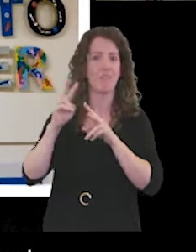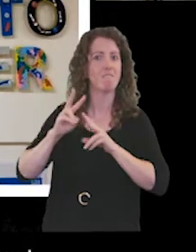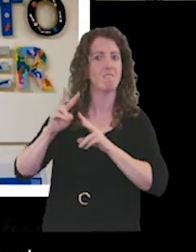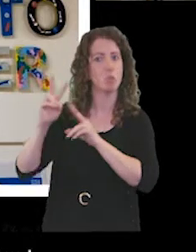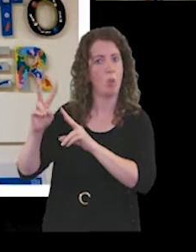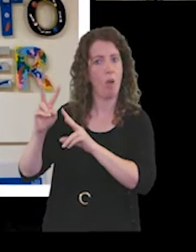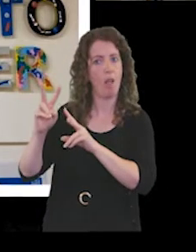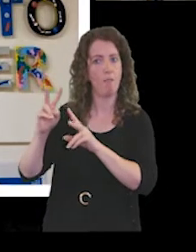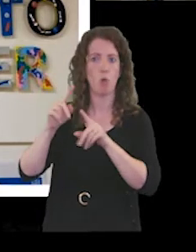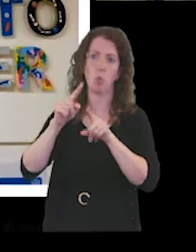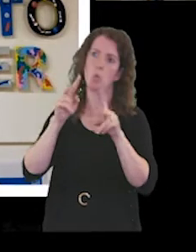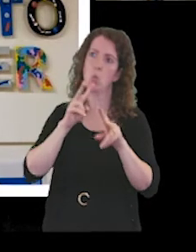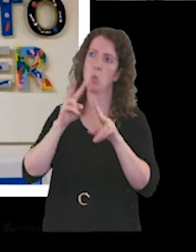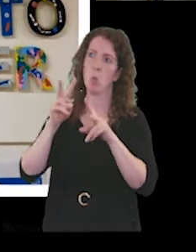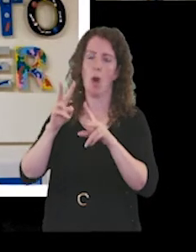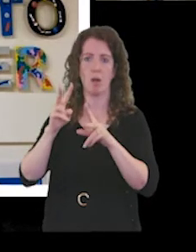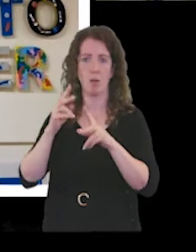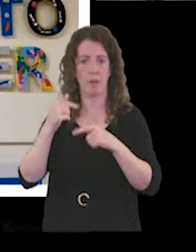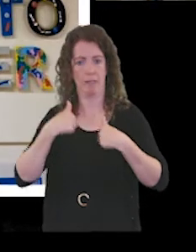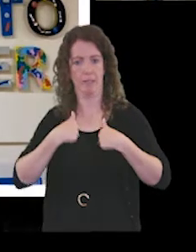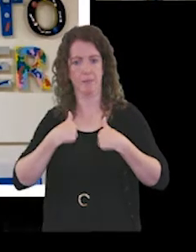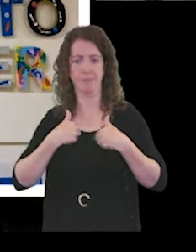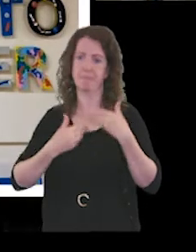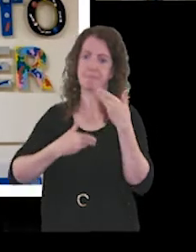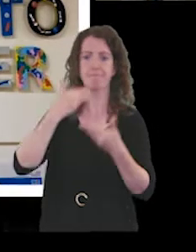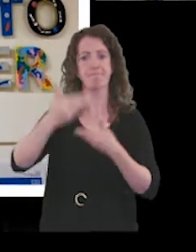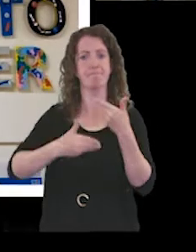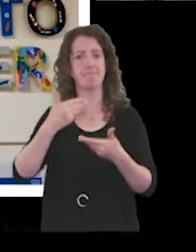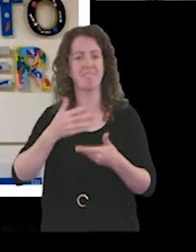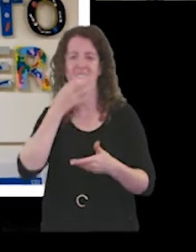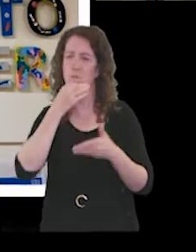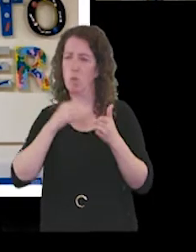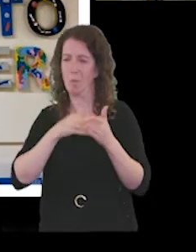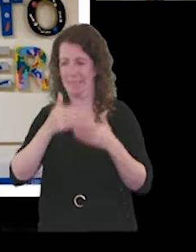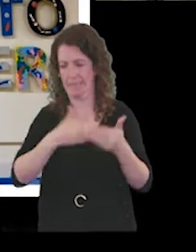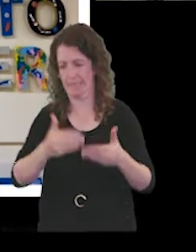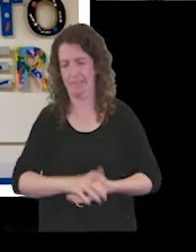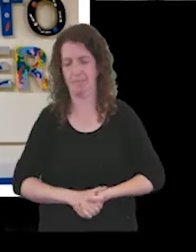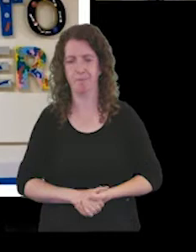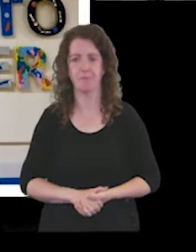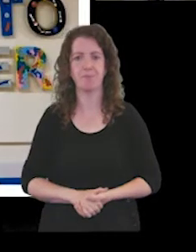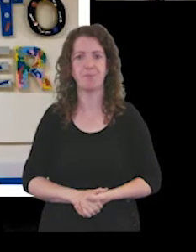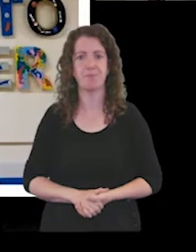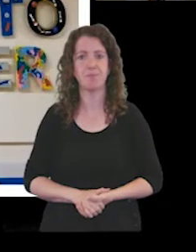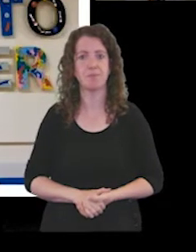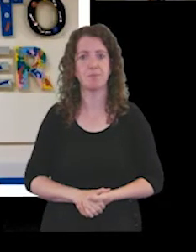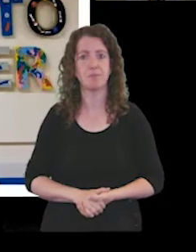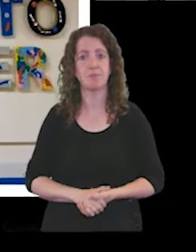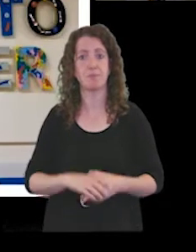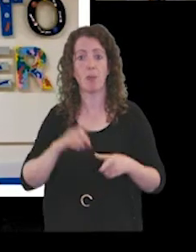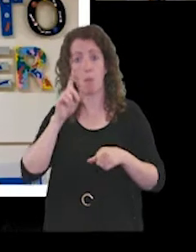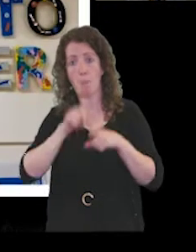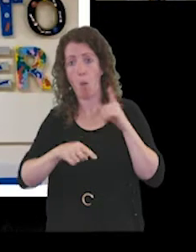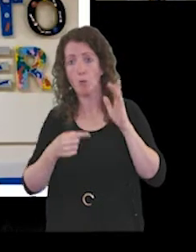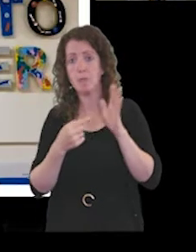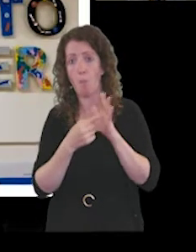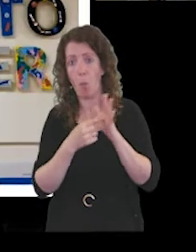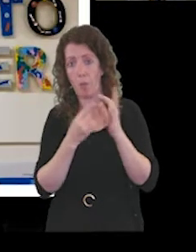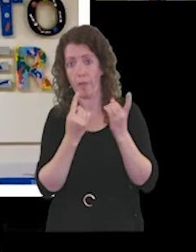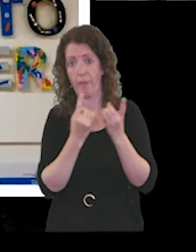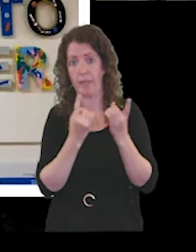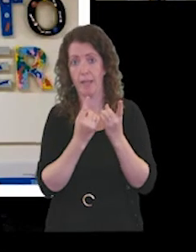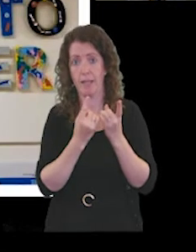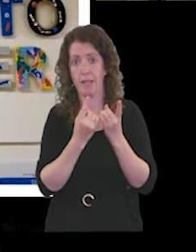see whilst I take you through the next few minutes. And the most important thing